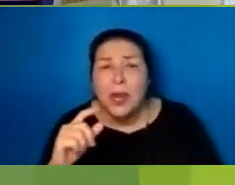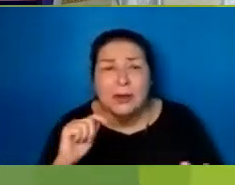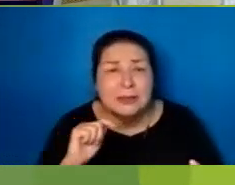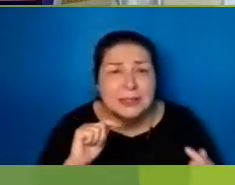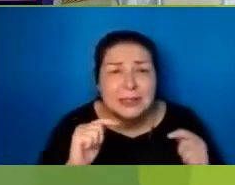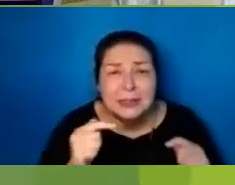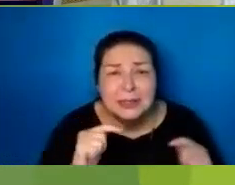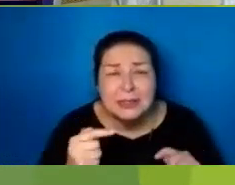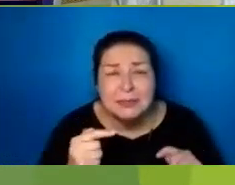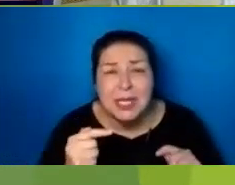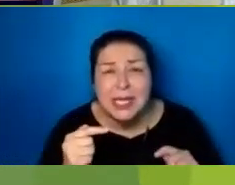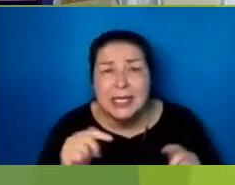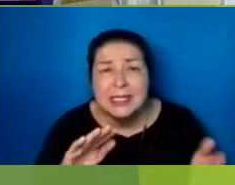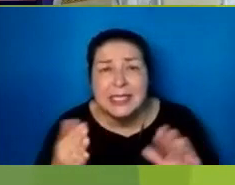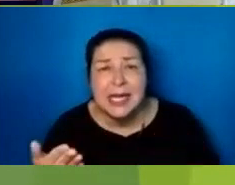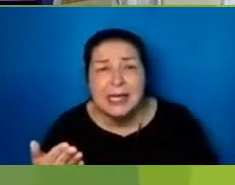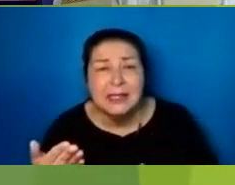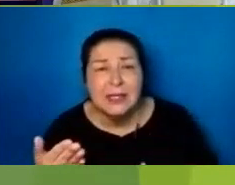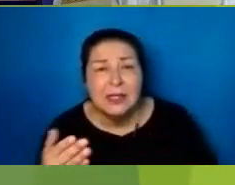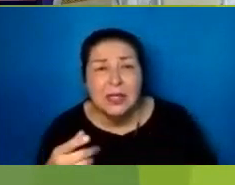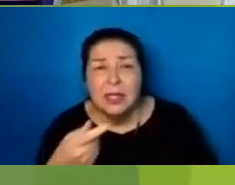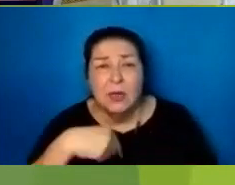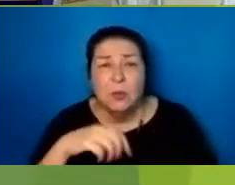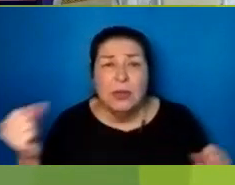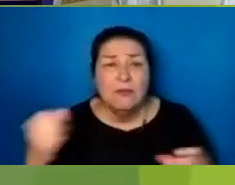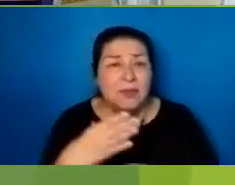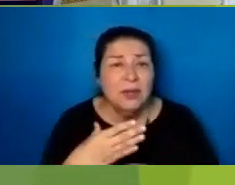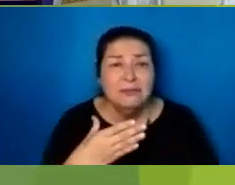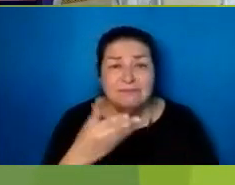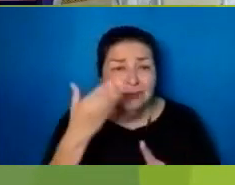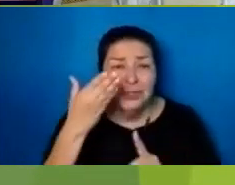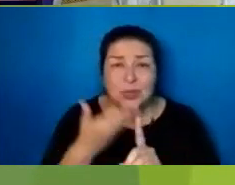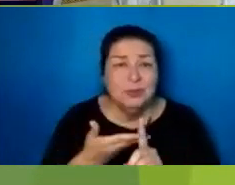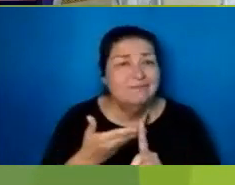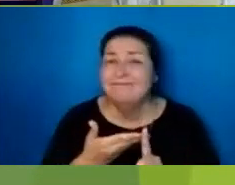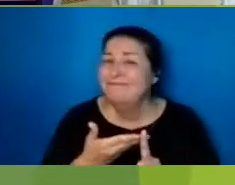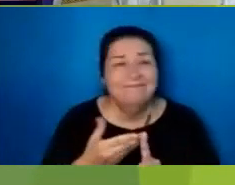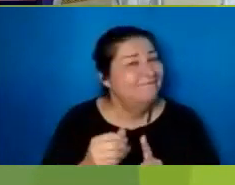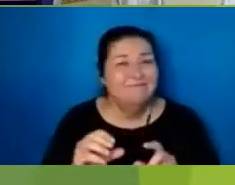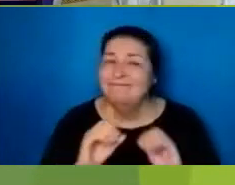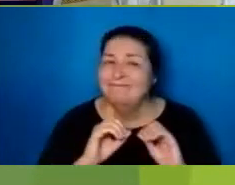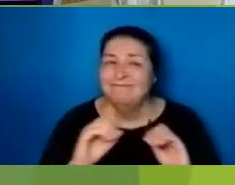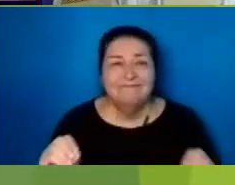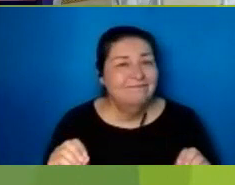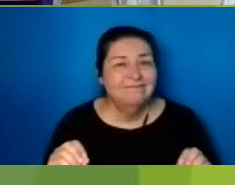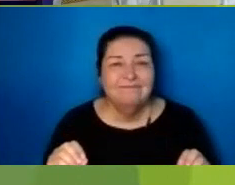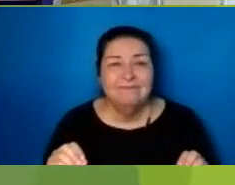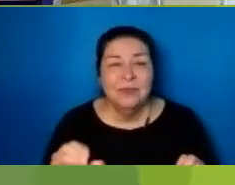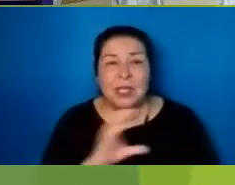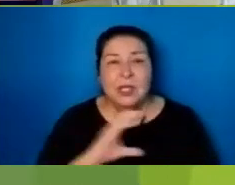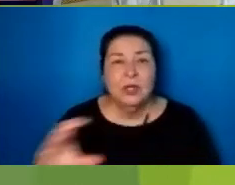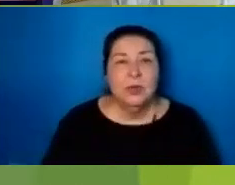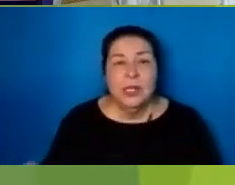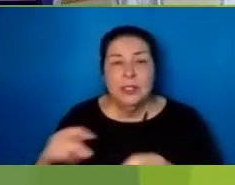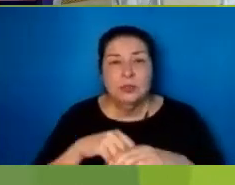sting, death? We fear you no more. Christ rose and now